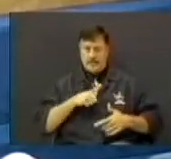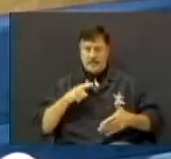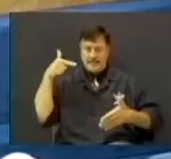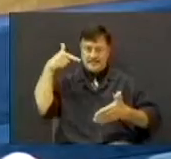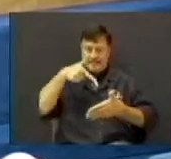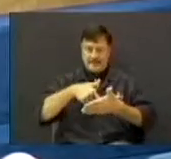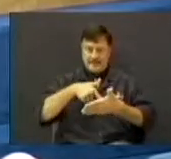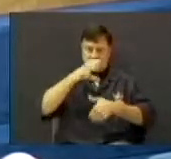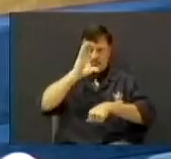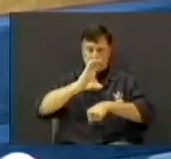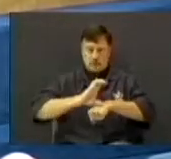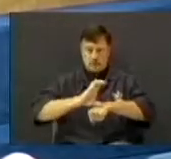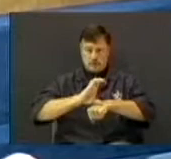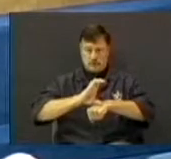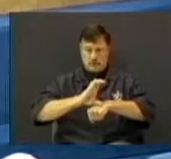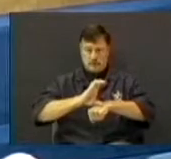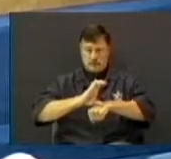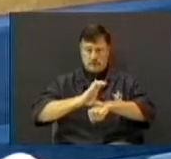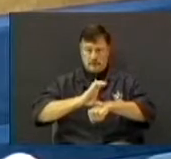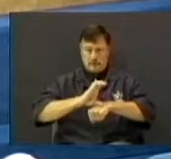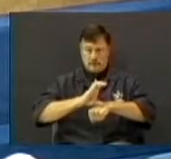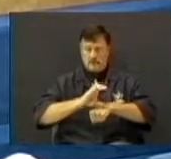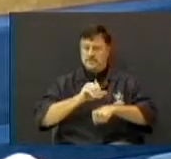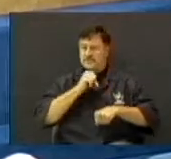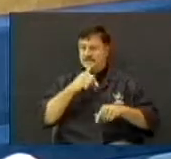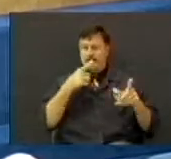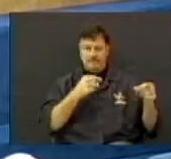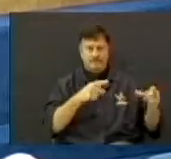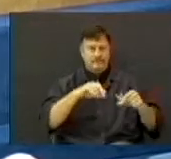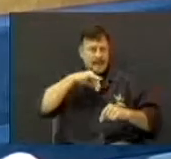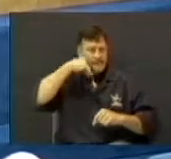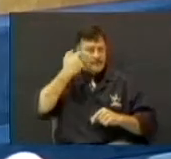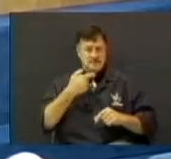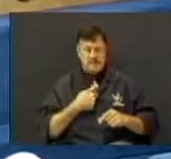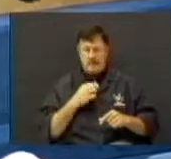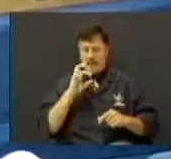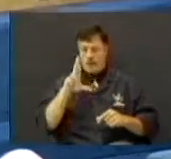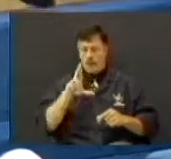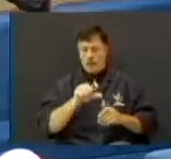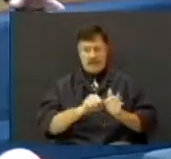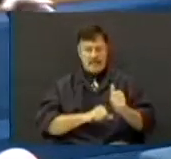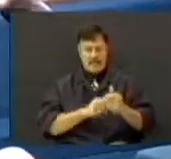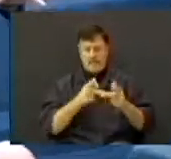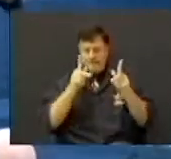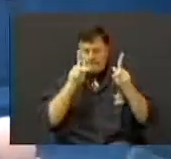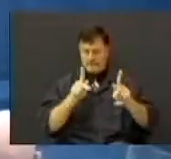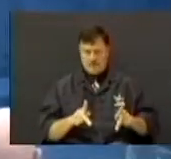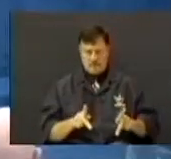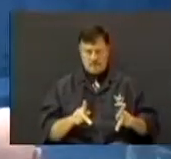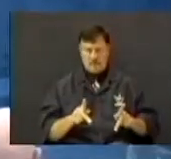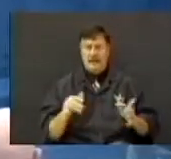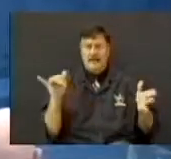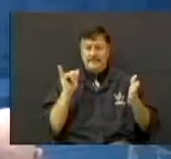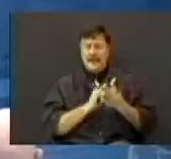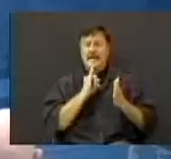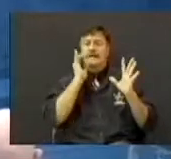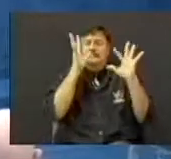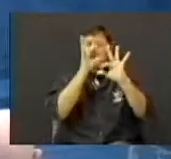this church. You don't hear her run her mouth, embarrassing me or bear. Somebody help me. How many thinks that's important?